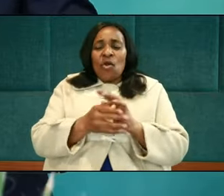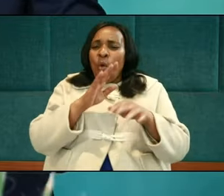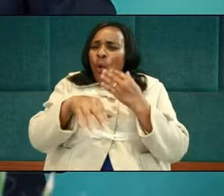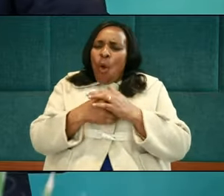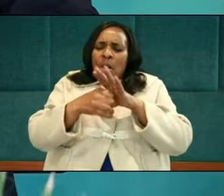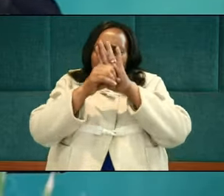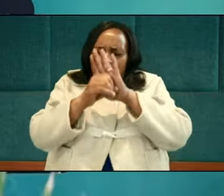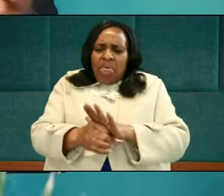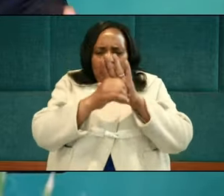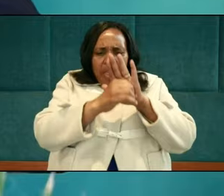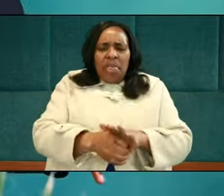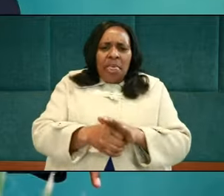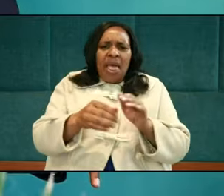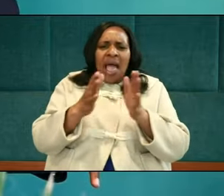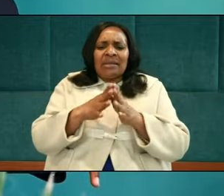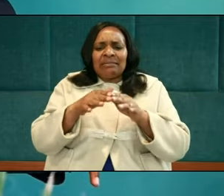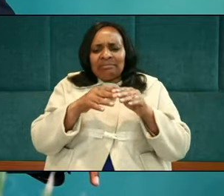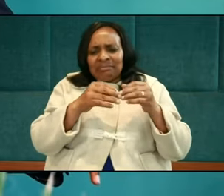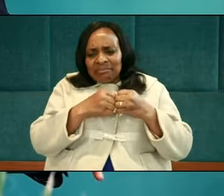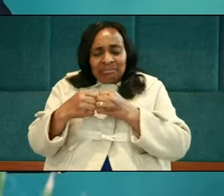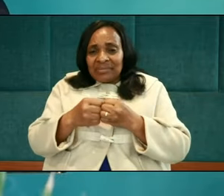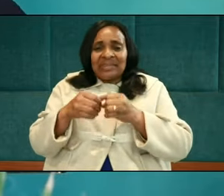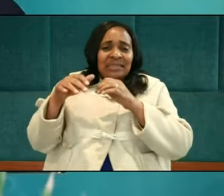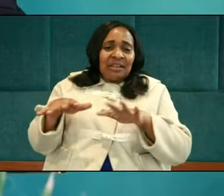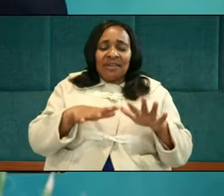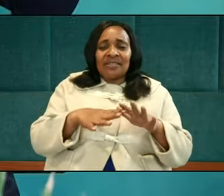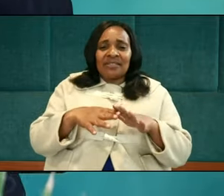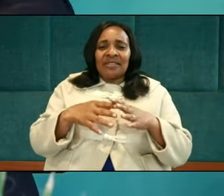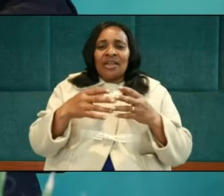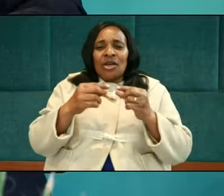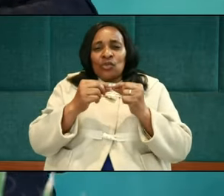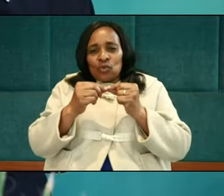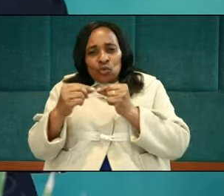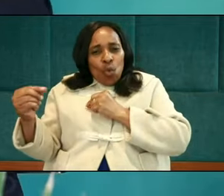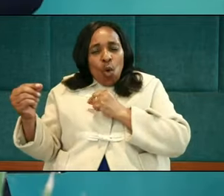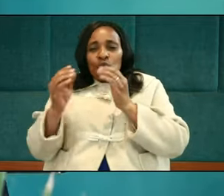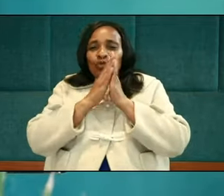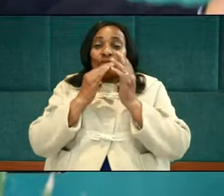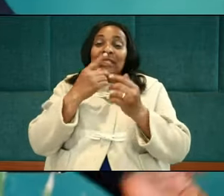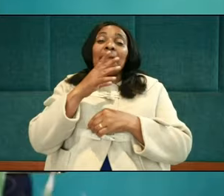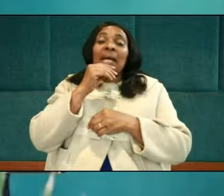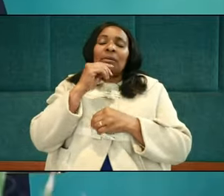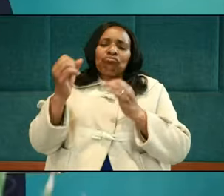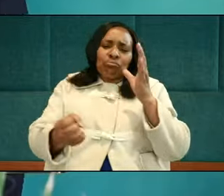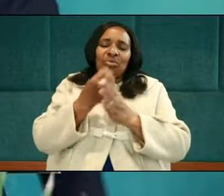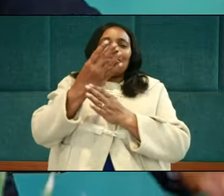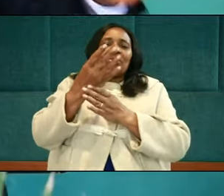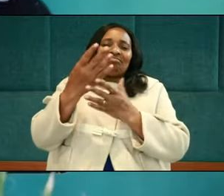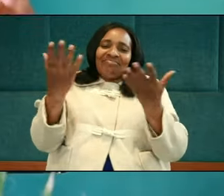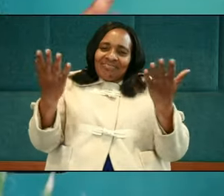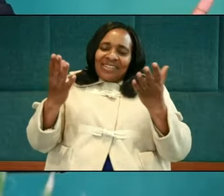humiliations and traumas. And eventually, long story short, this man rose to prominence.